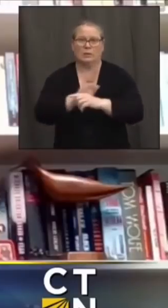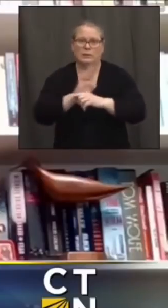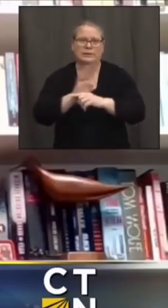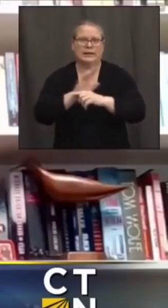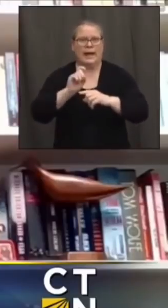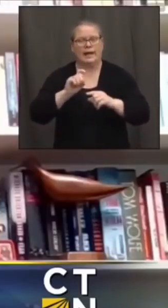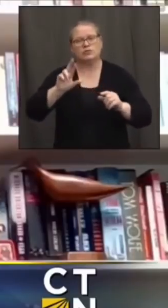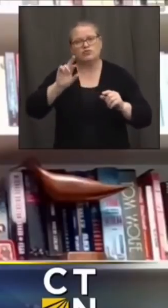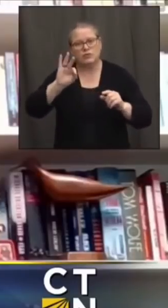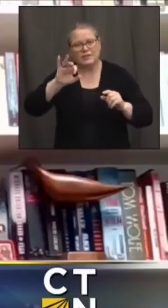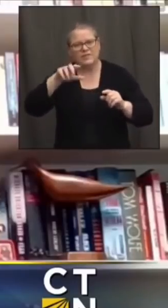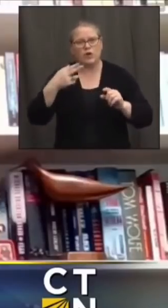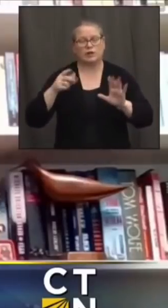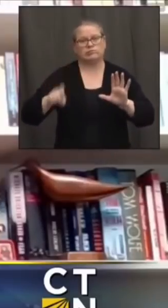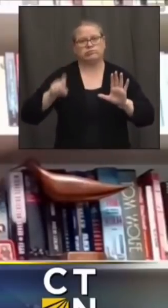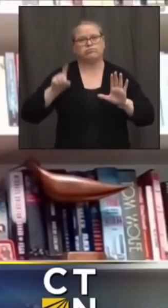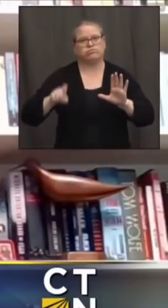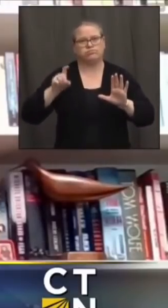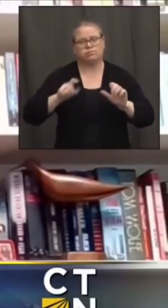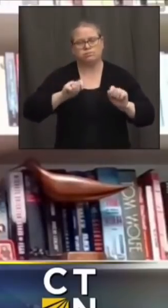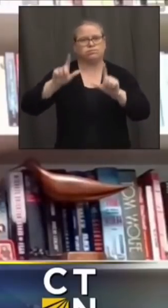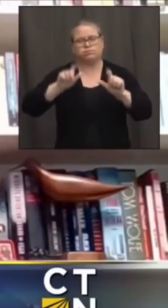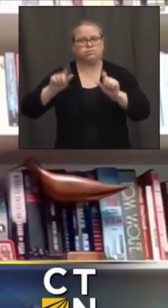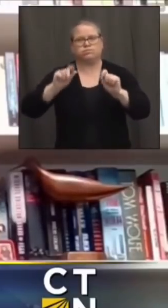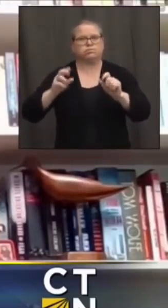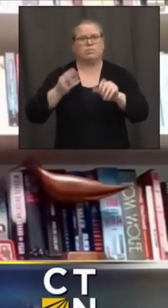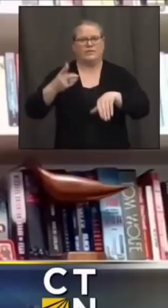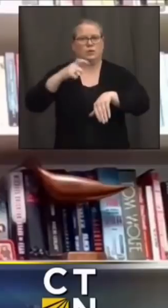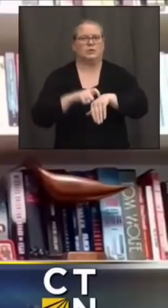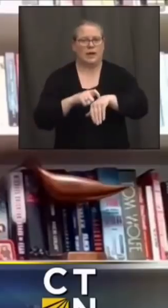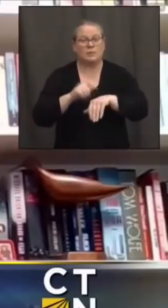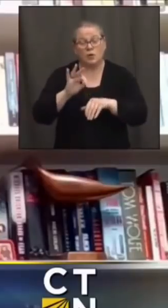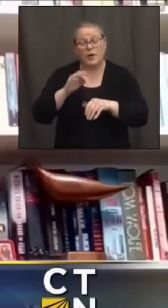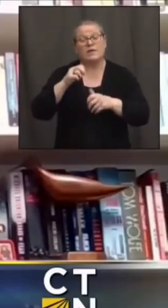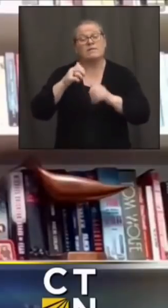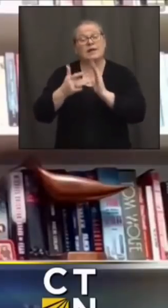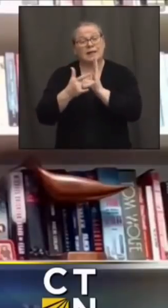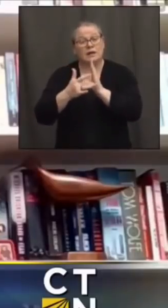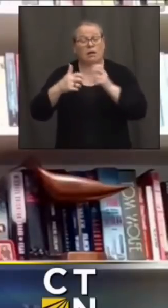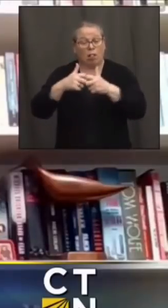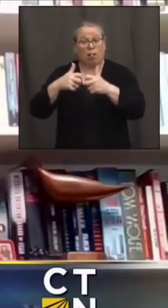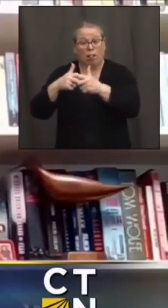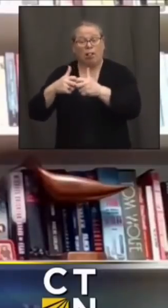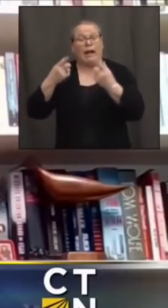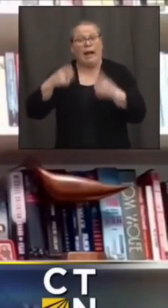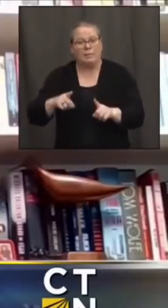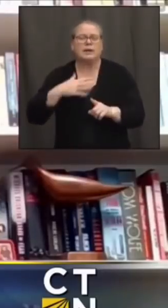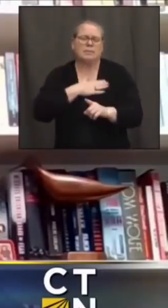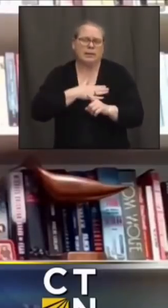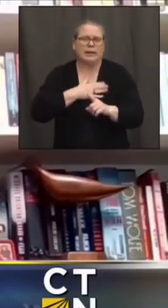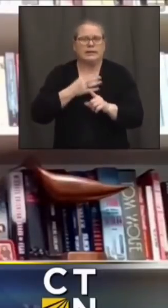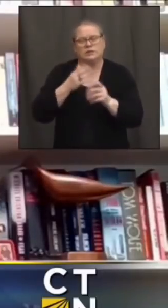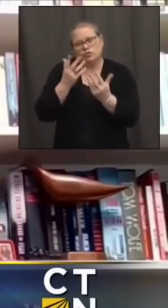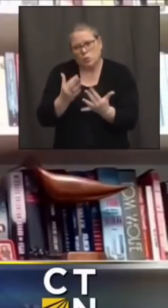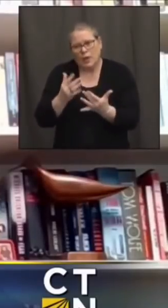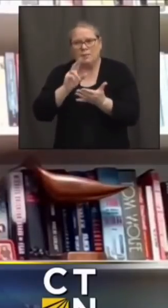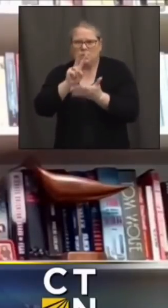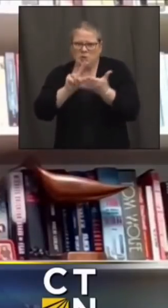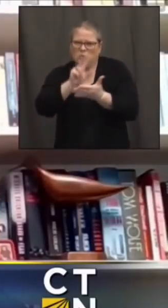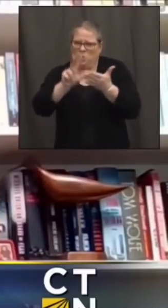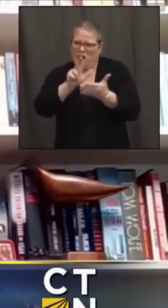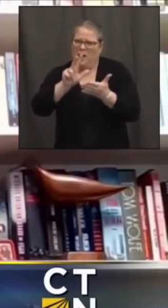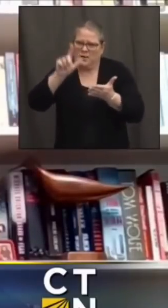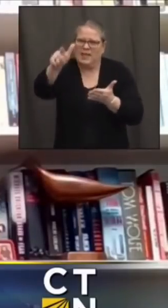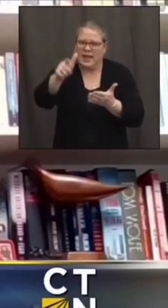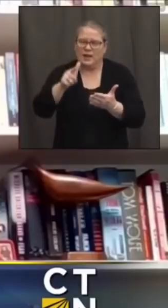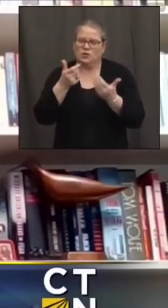people um if you're if you're bumping into those kinds of technical glitches to just uh try back in a couple of hours and